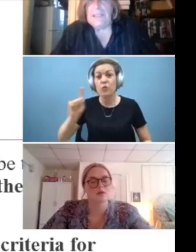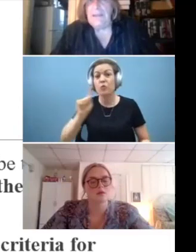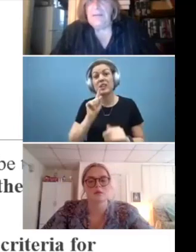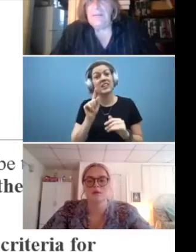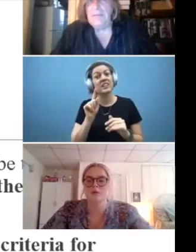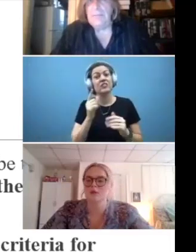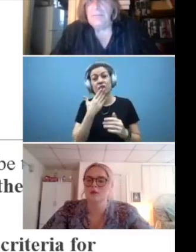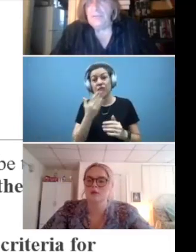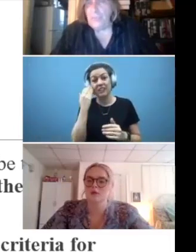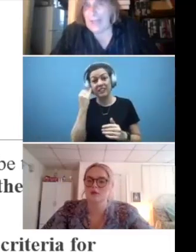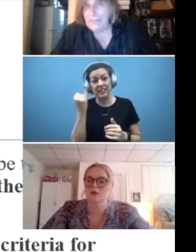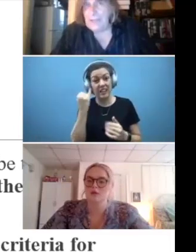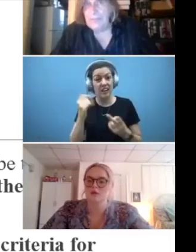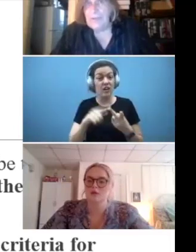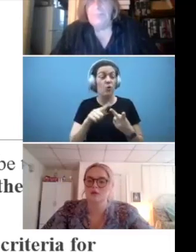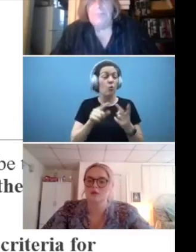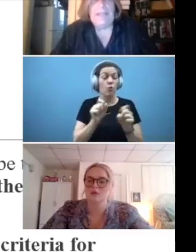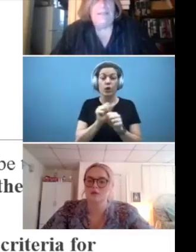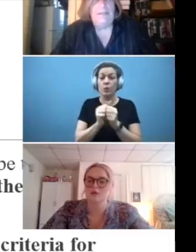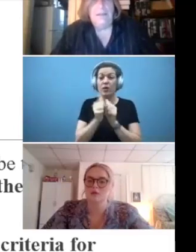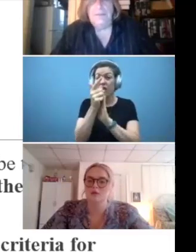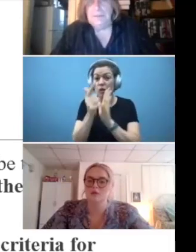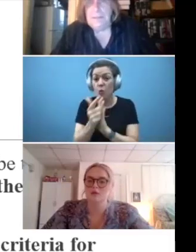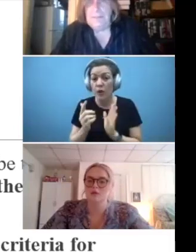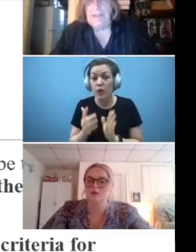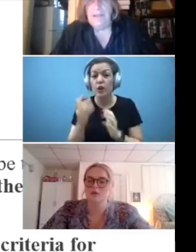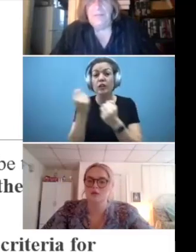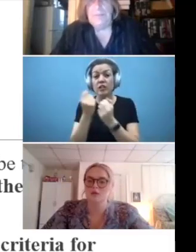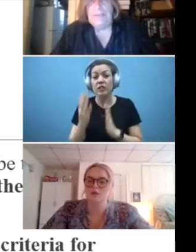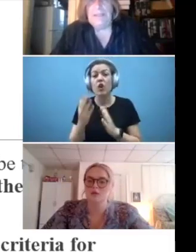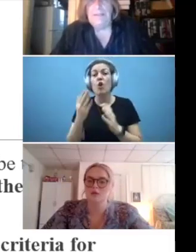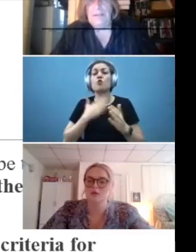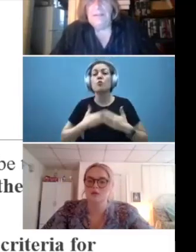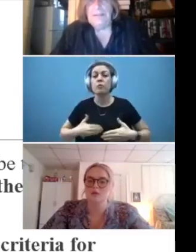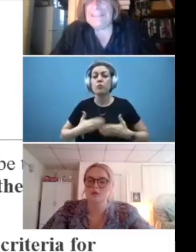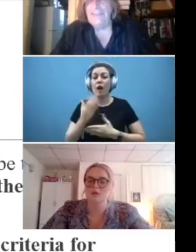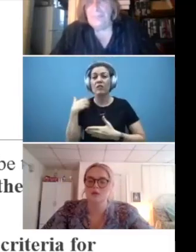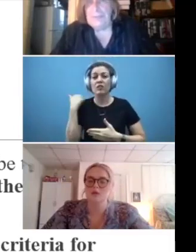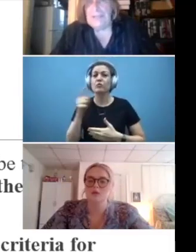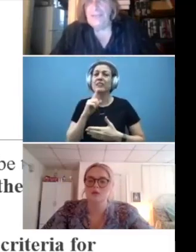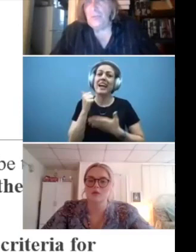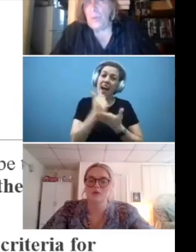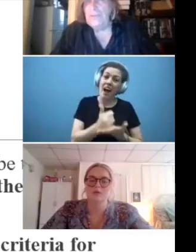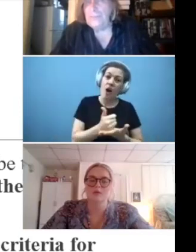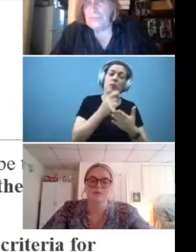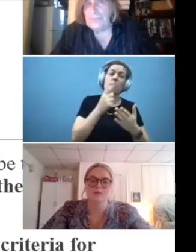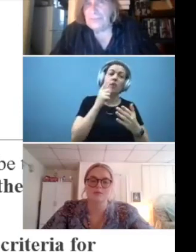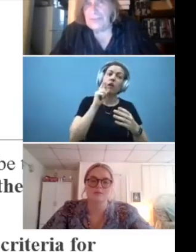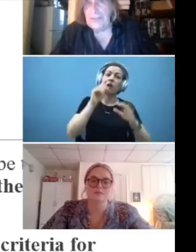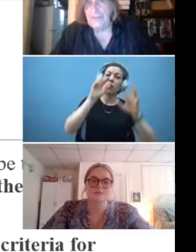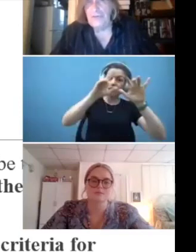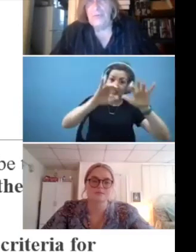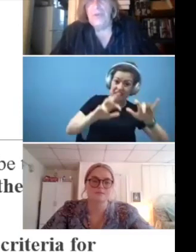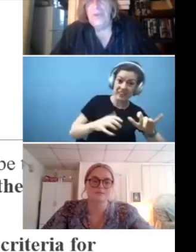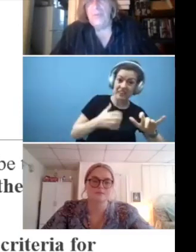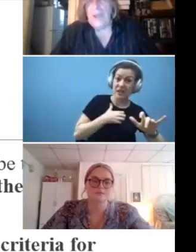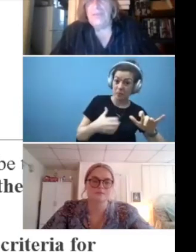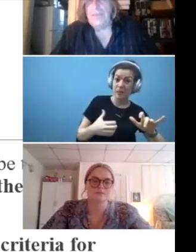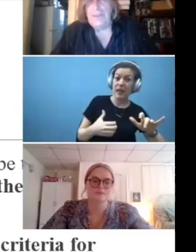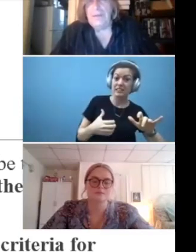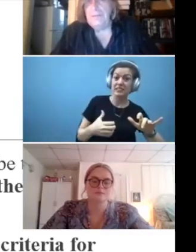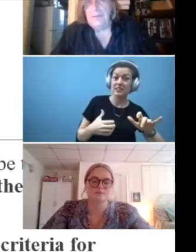in the, the drafting of a complaint to limiting a complaint, each complaint to one specific issue,